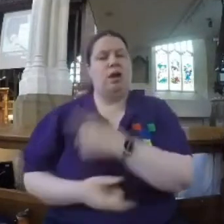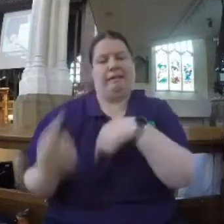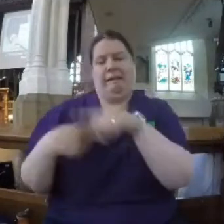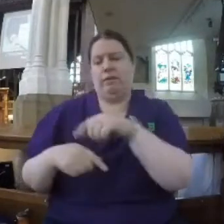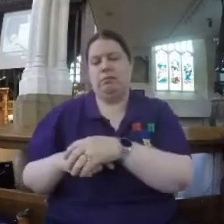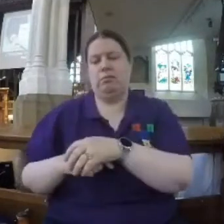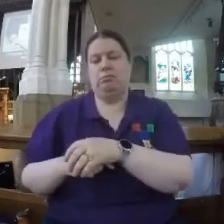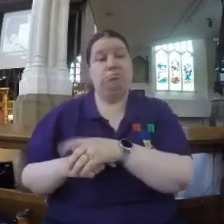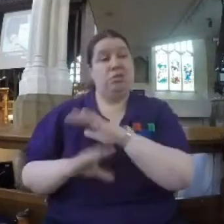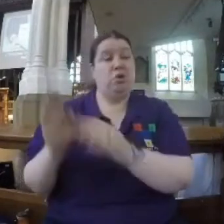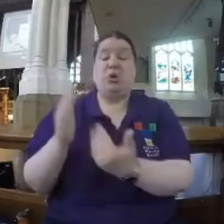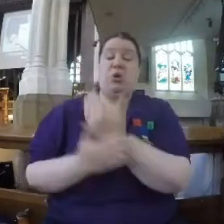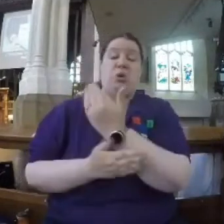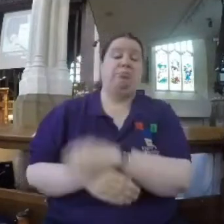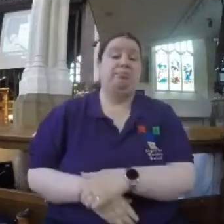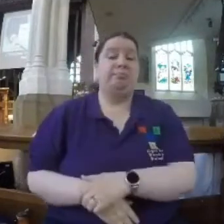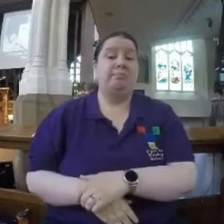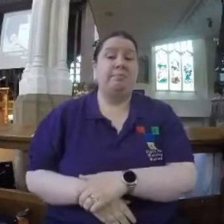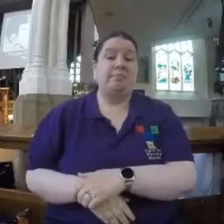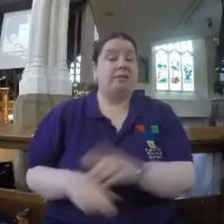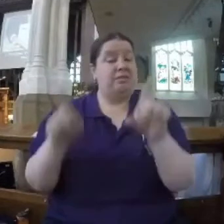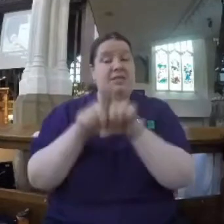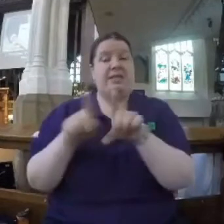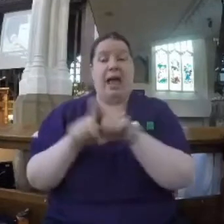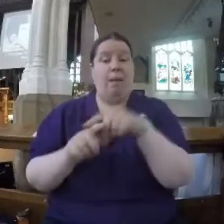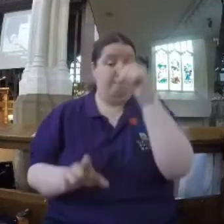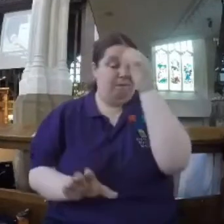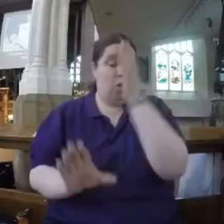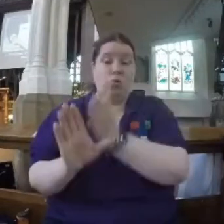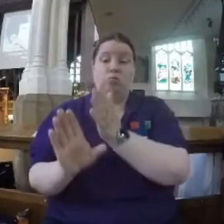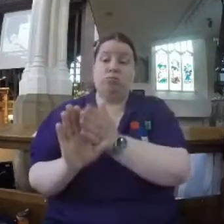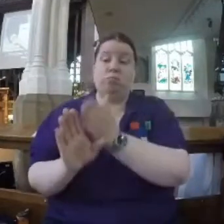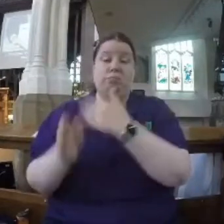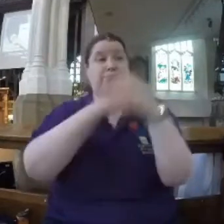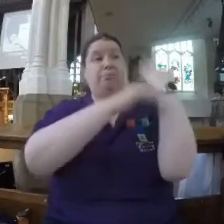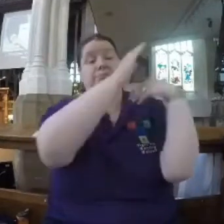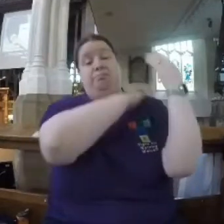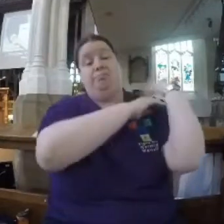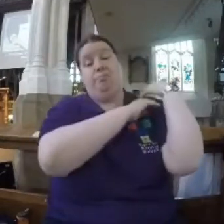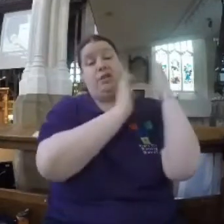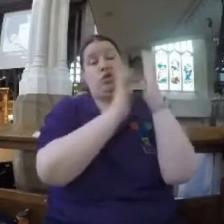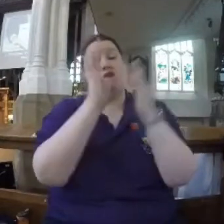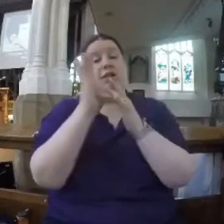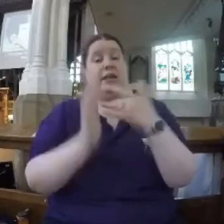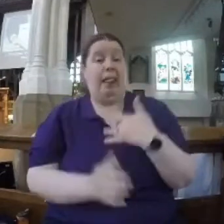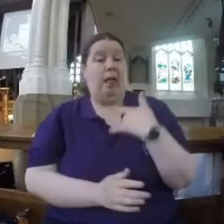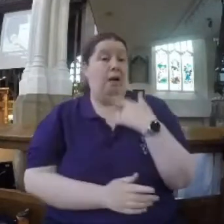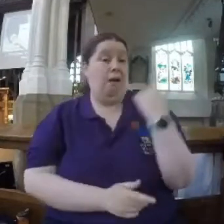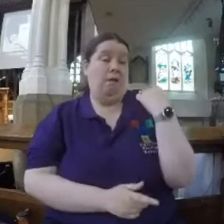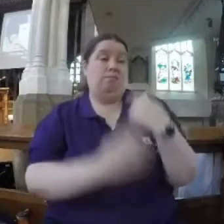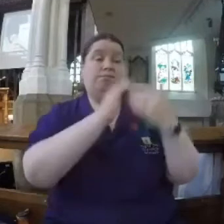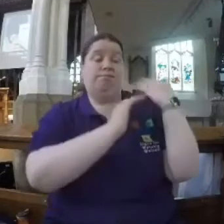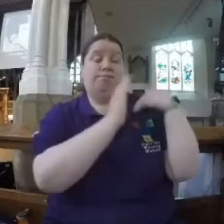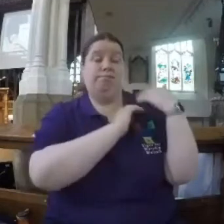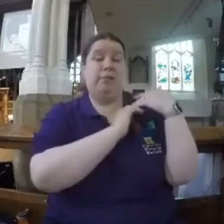But that's nothing new. That was the same philosophy as those who listened to Jesus. So who were these people